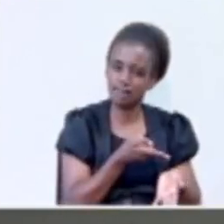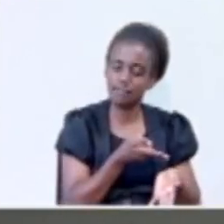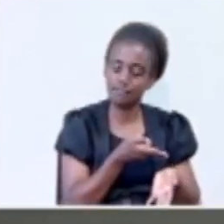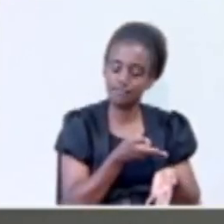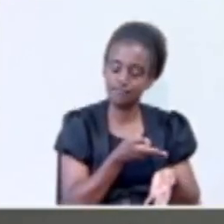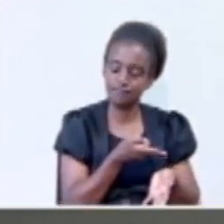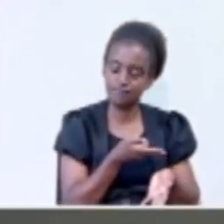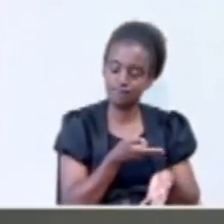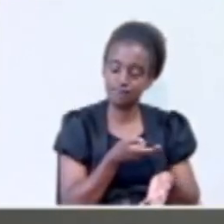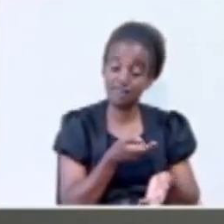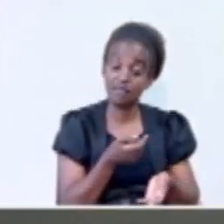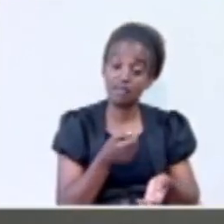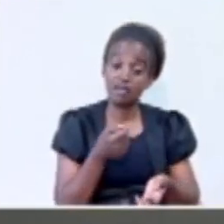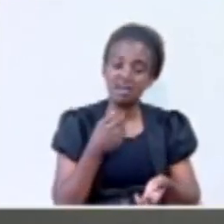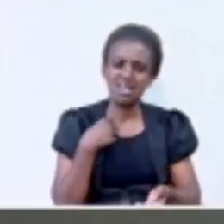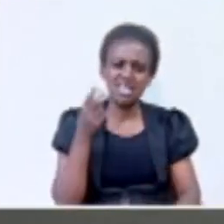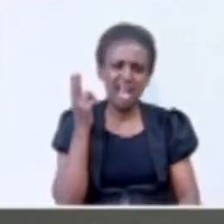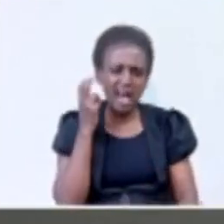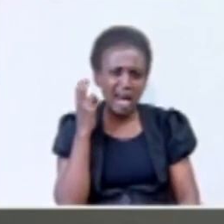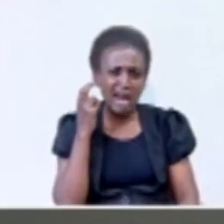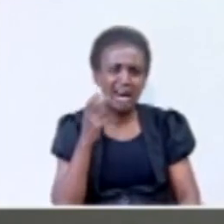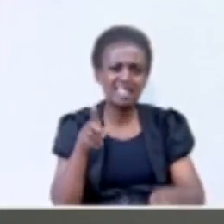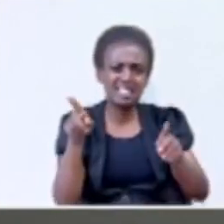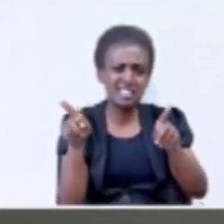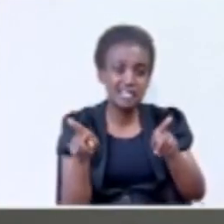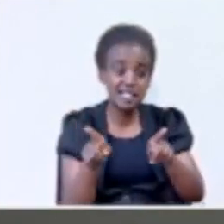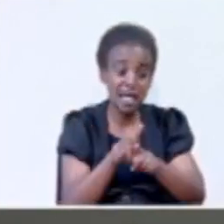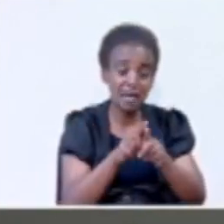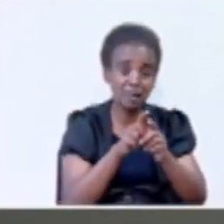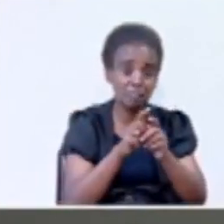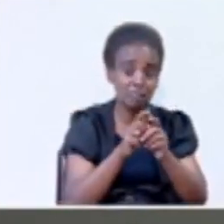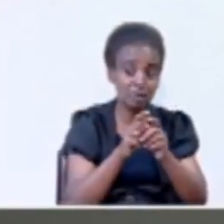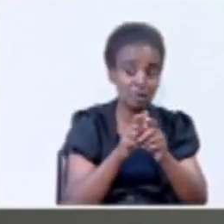I have heard the same stories you, you are talking about, you have heard.